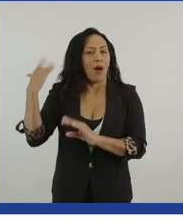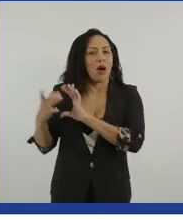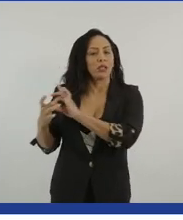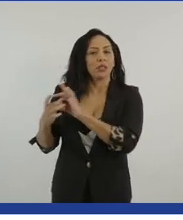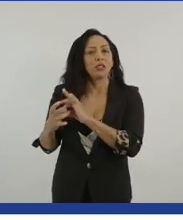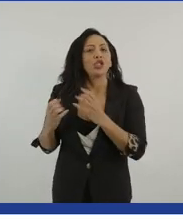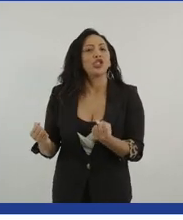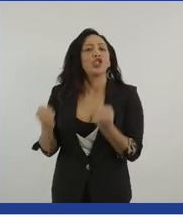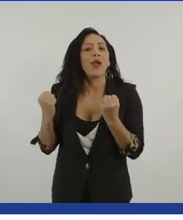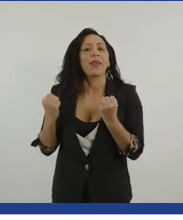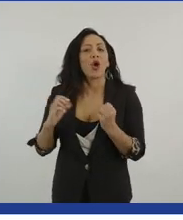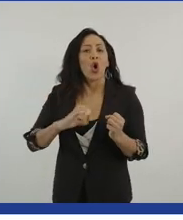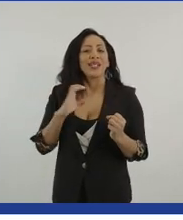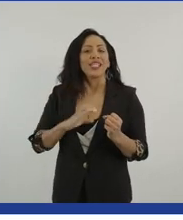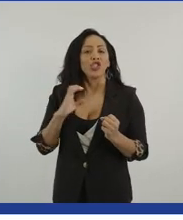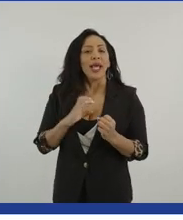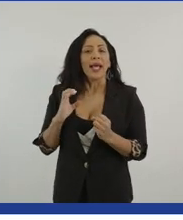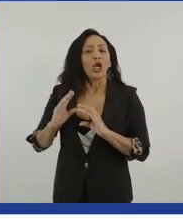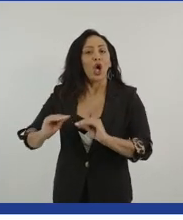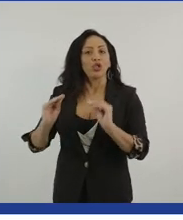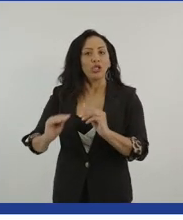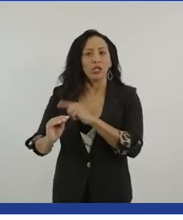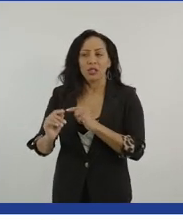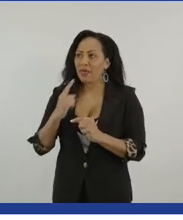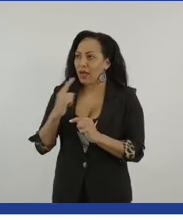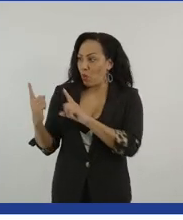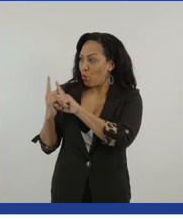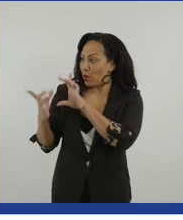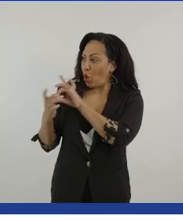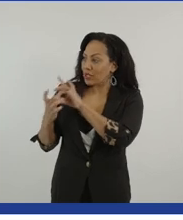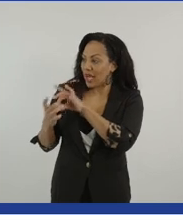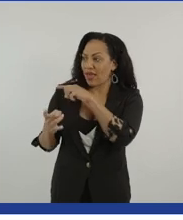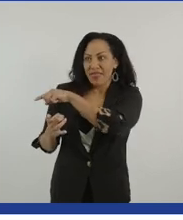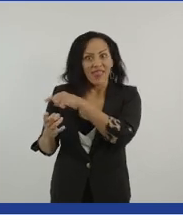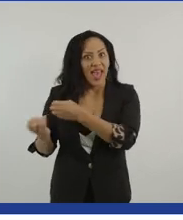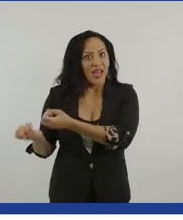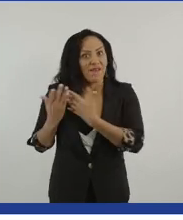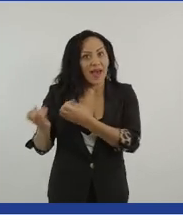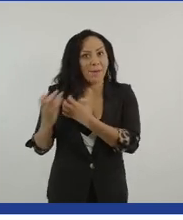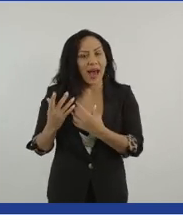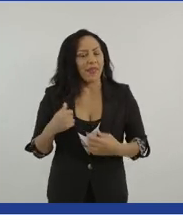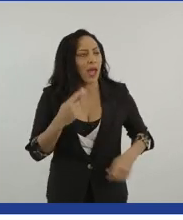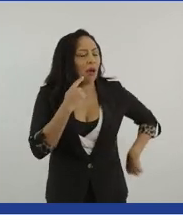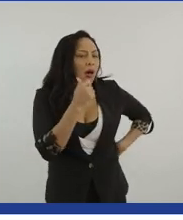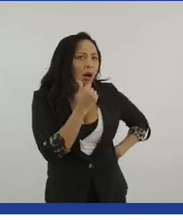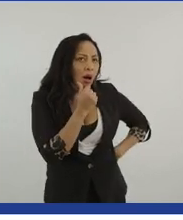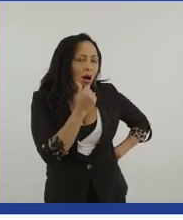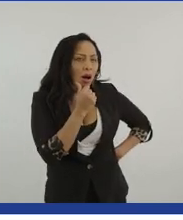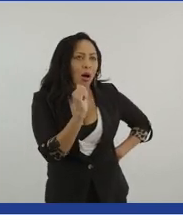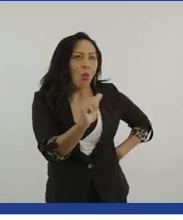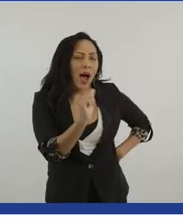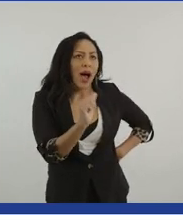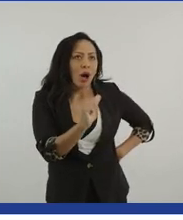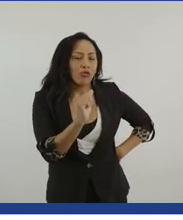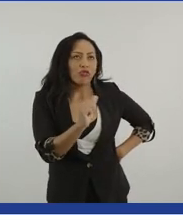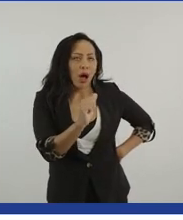in the disability community have said how empowering it is for them personally, because they're having to think out this outside the box, they're having